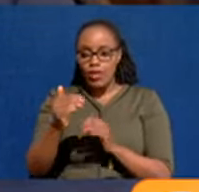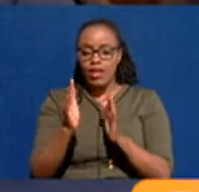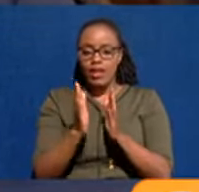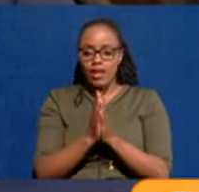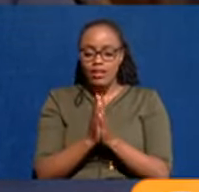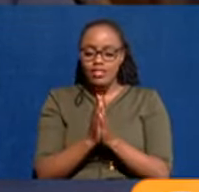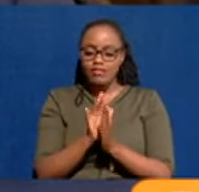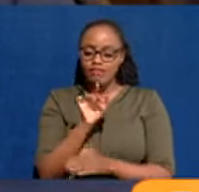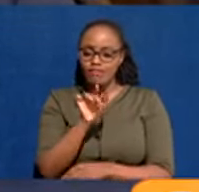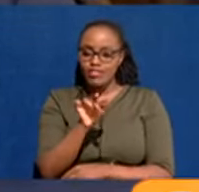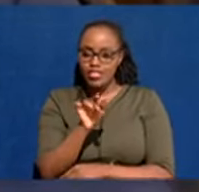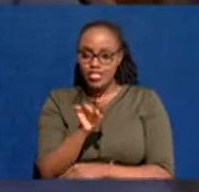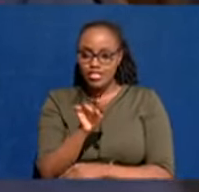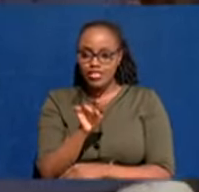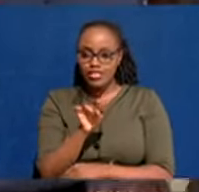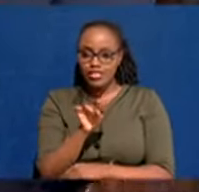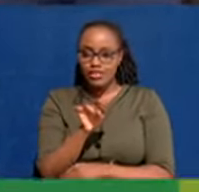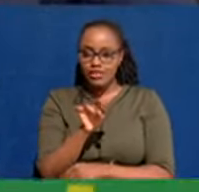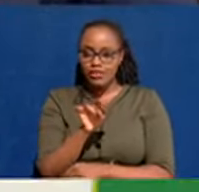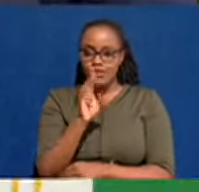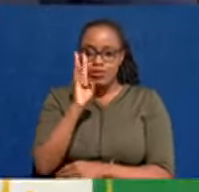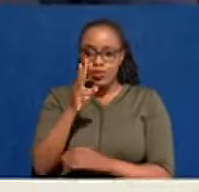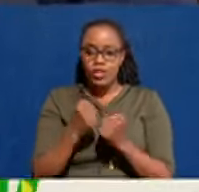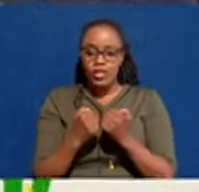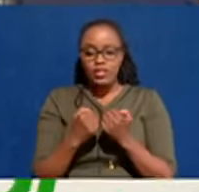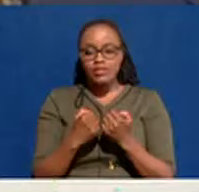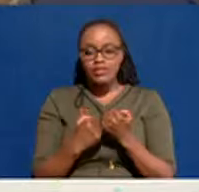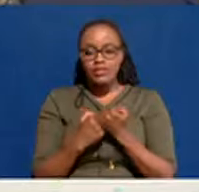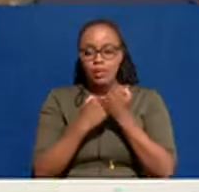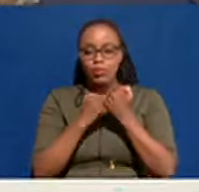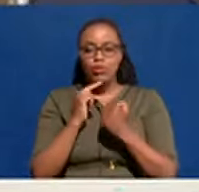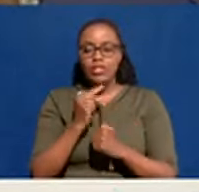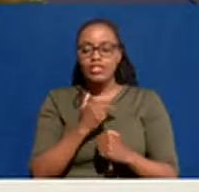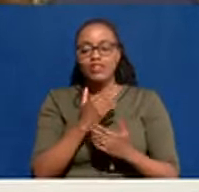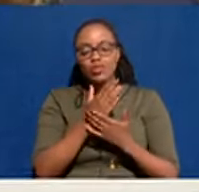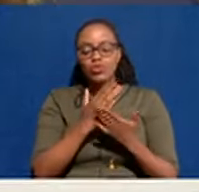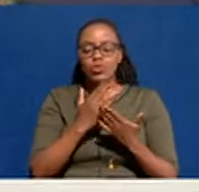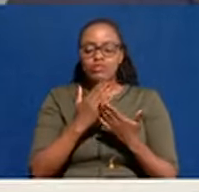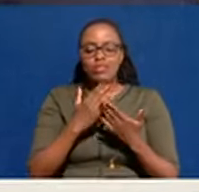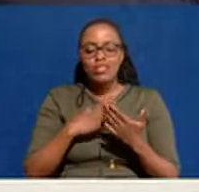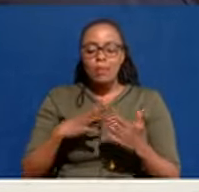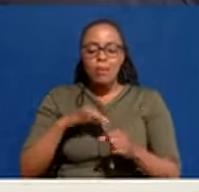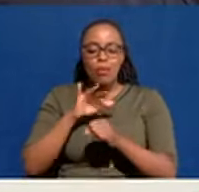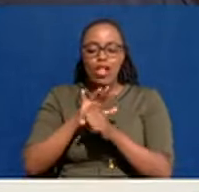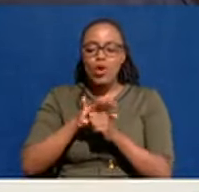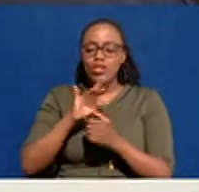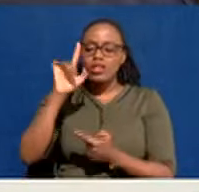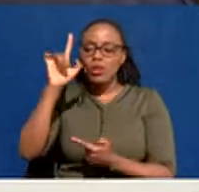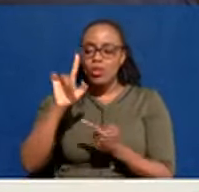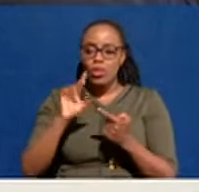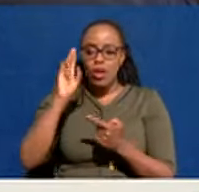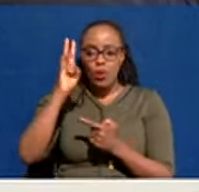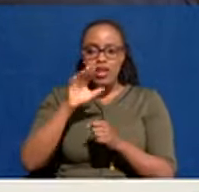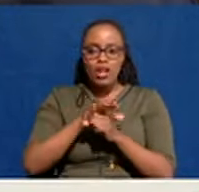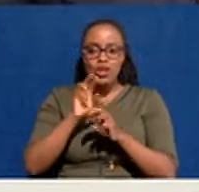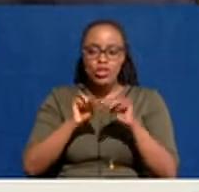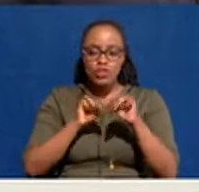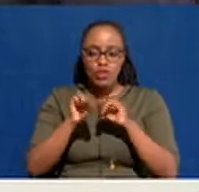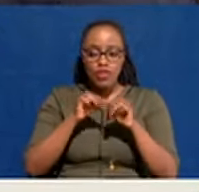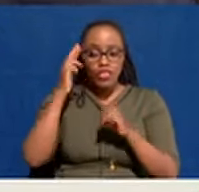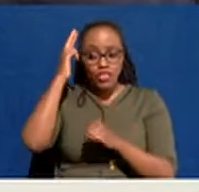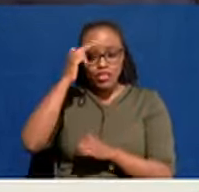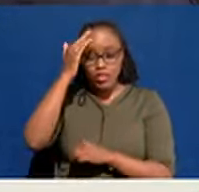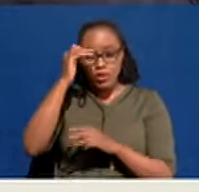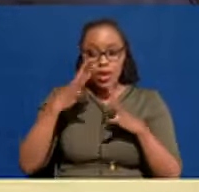this is going to help us decongest some of the parts that we have seen are congested in the city, along with the markets, of course. Part of the reason